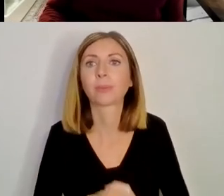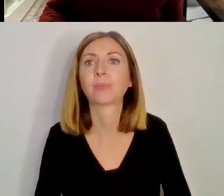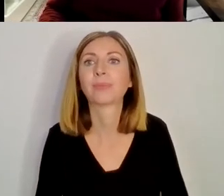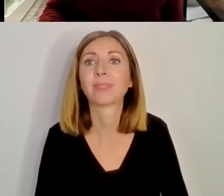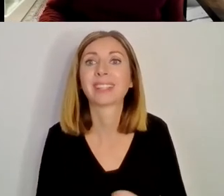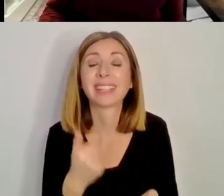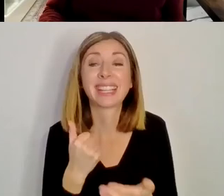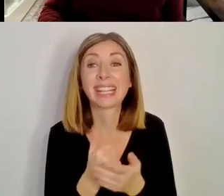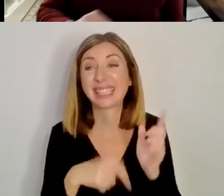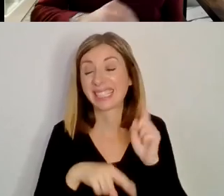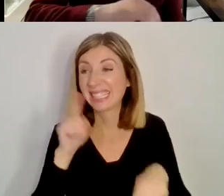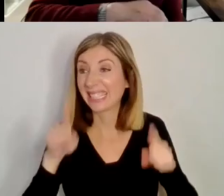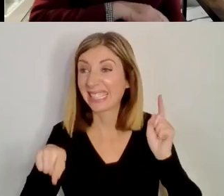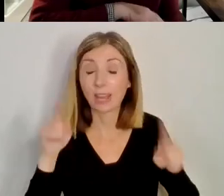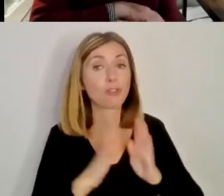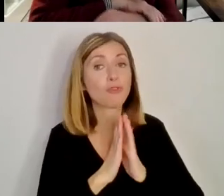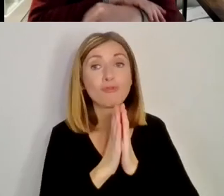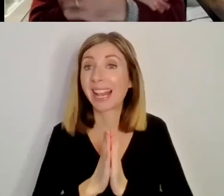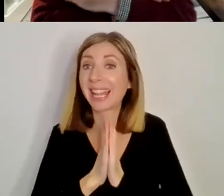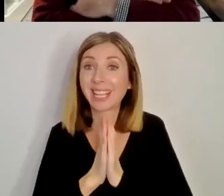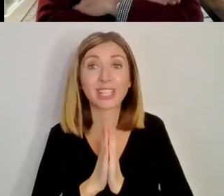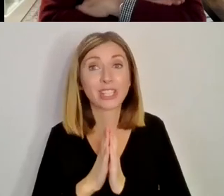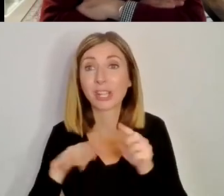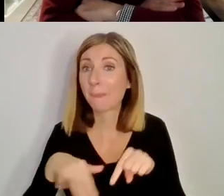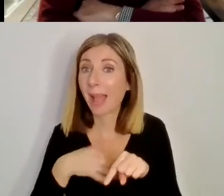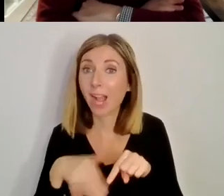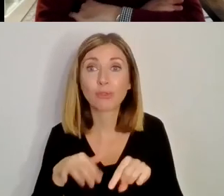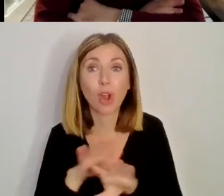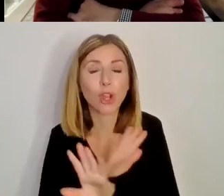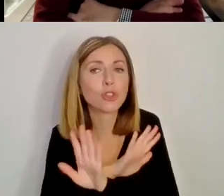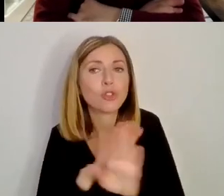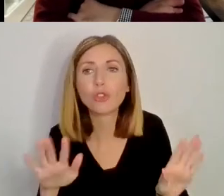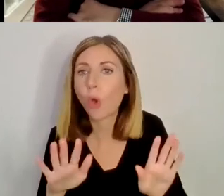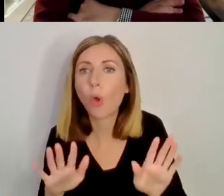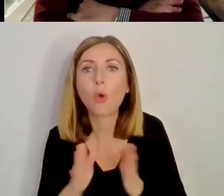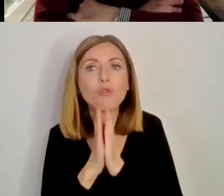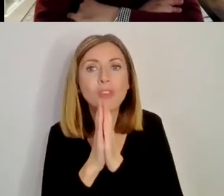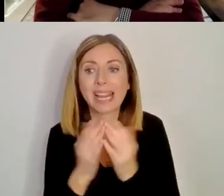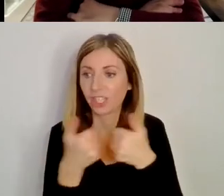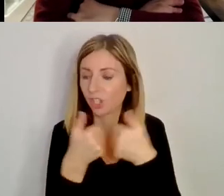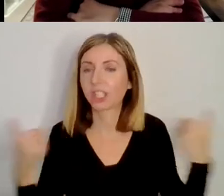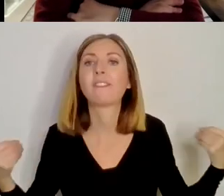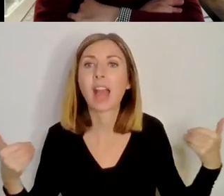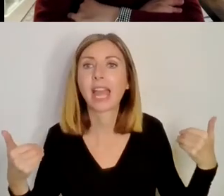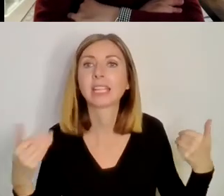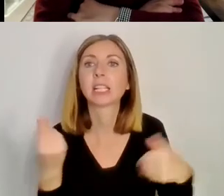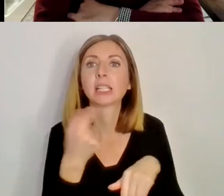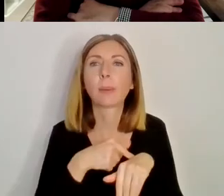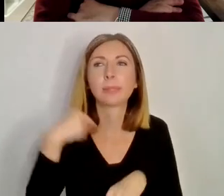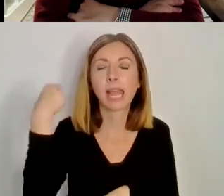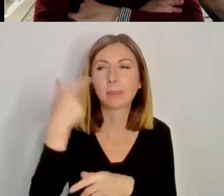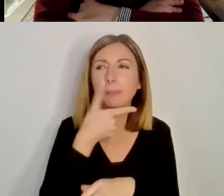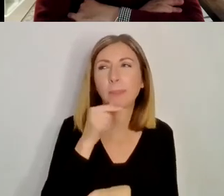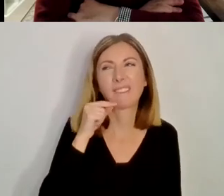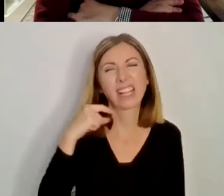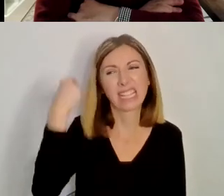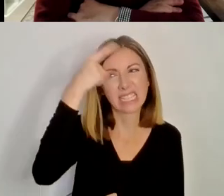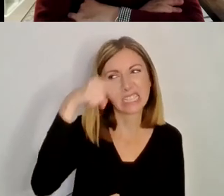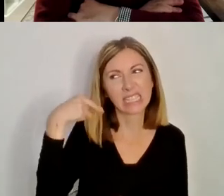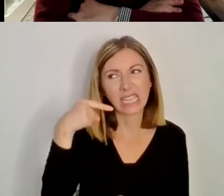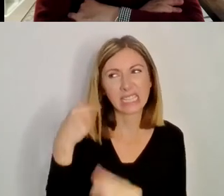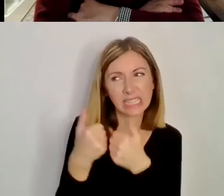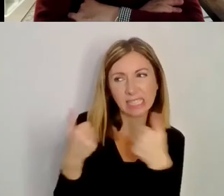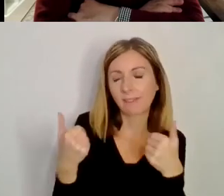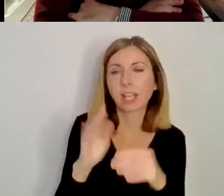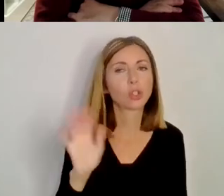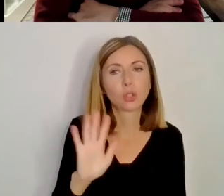-denominational process. It's not a religious divide, which it can be and see and can be seen as up to a device of things. Some people, um, the